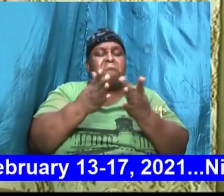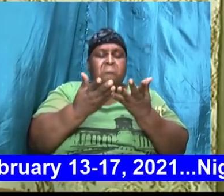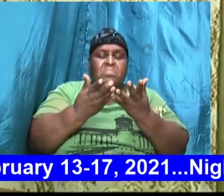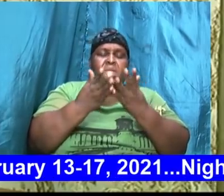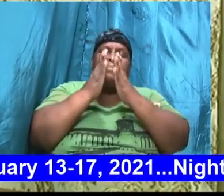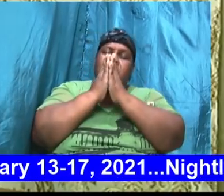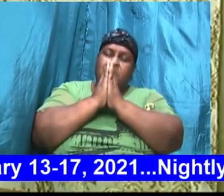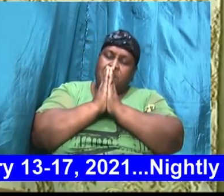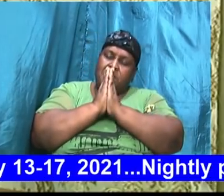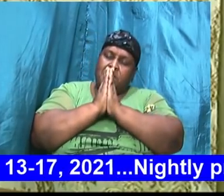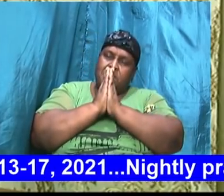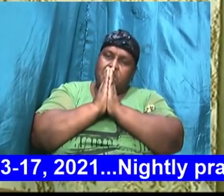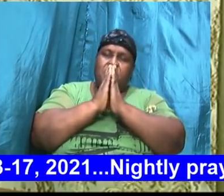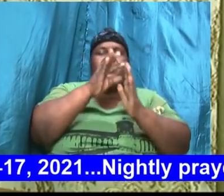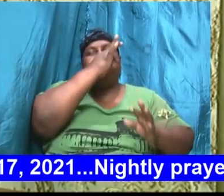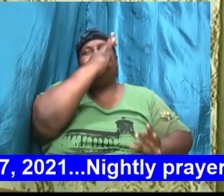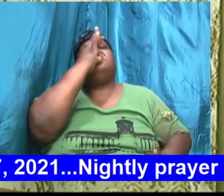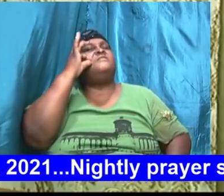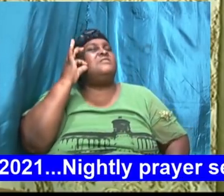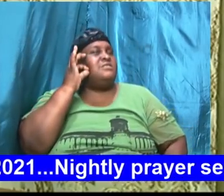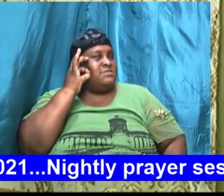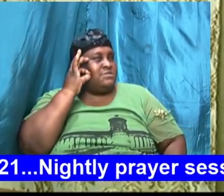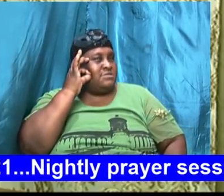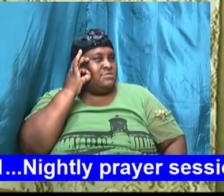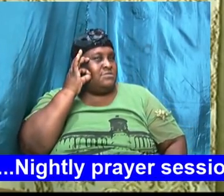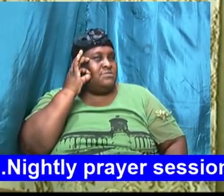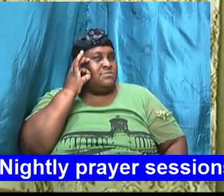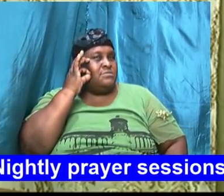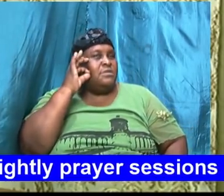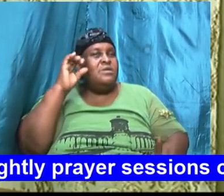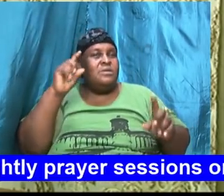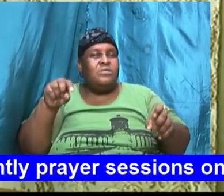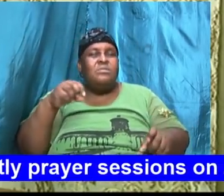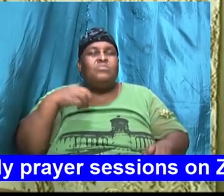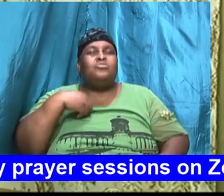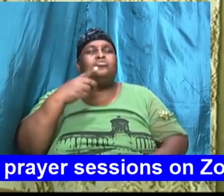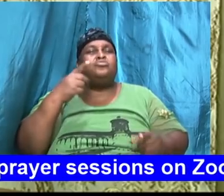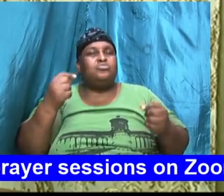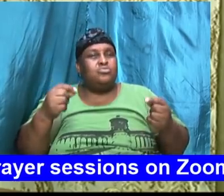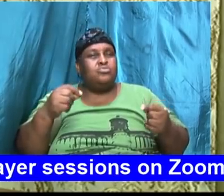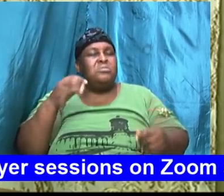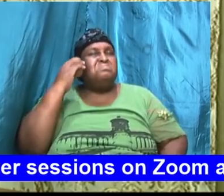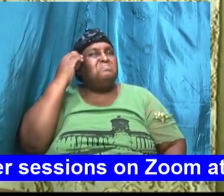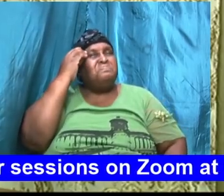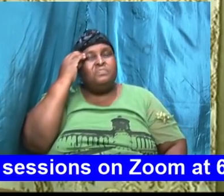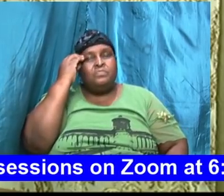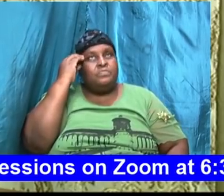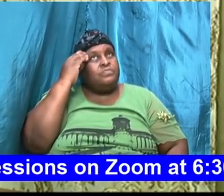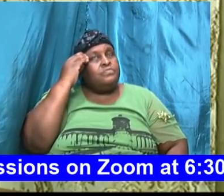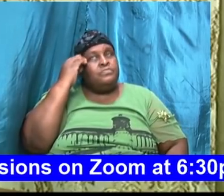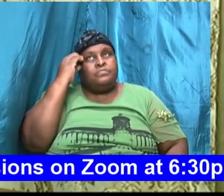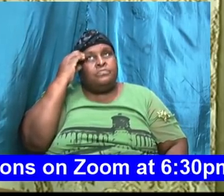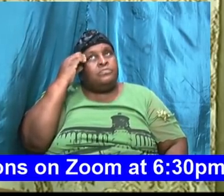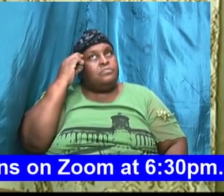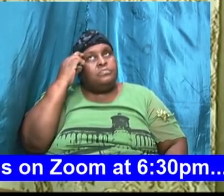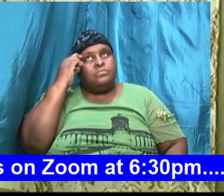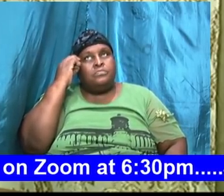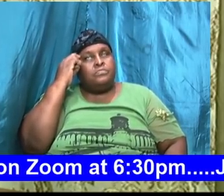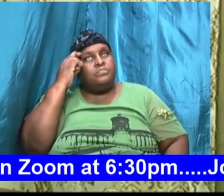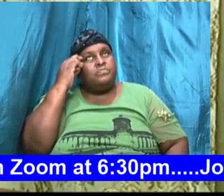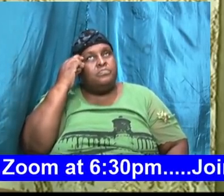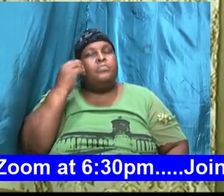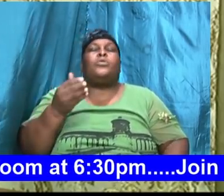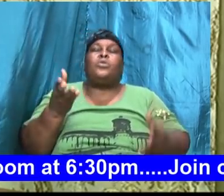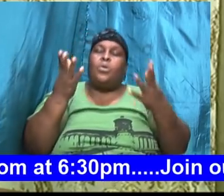fasting comes by us meditating and it comes by